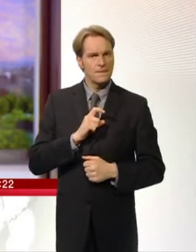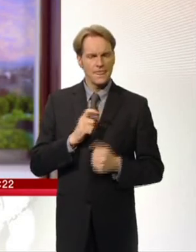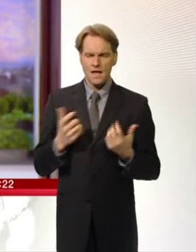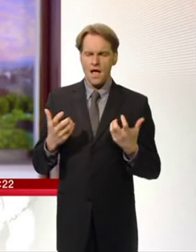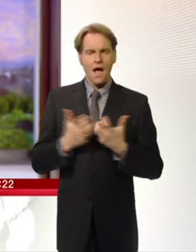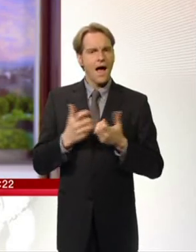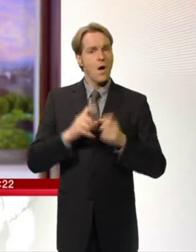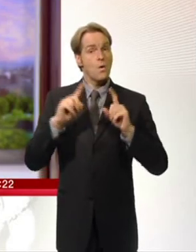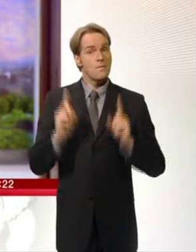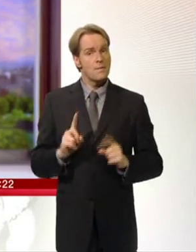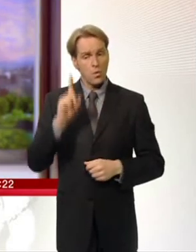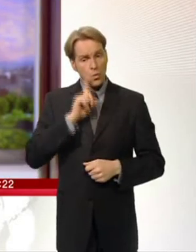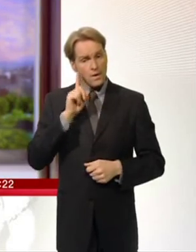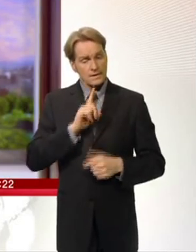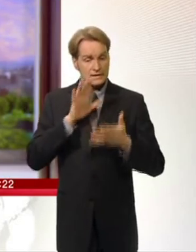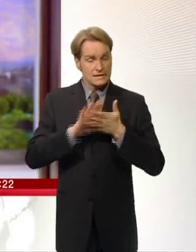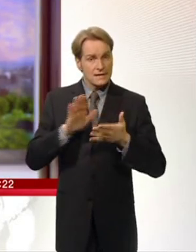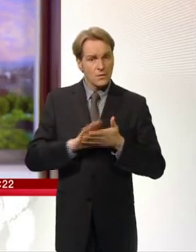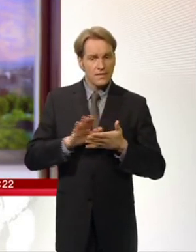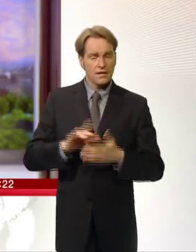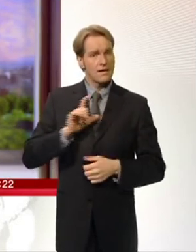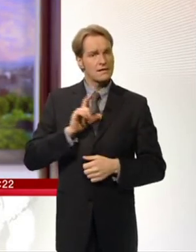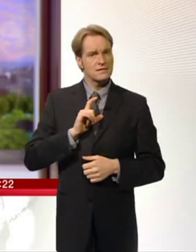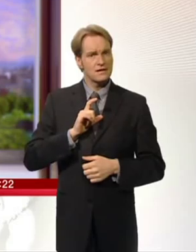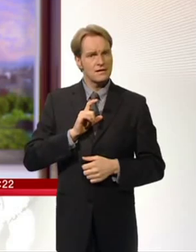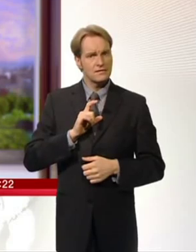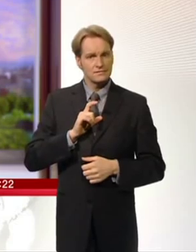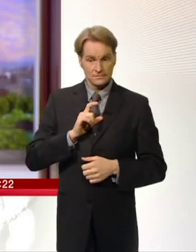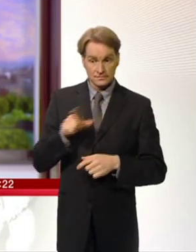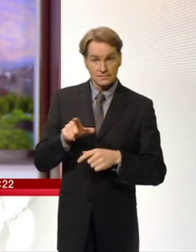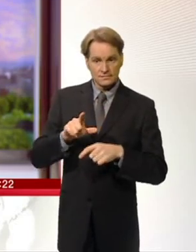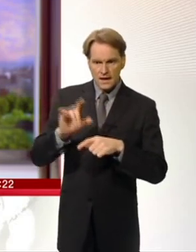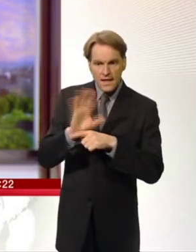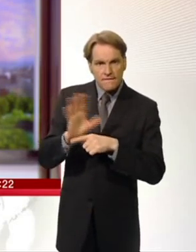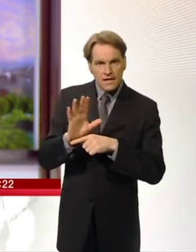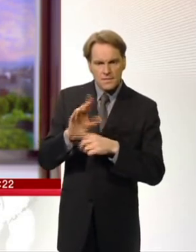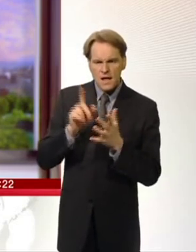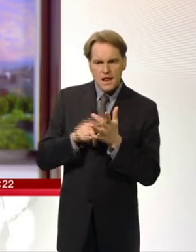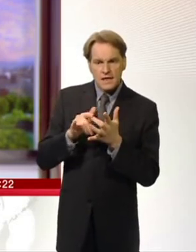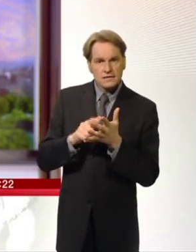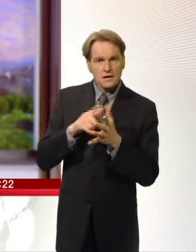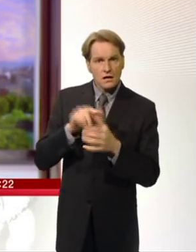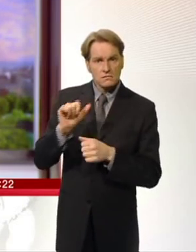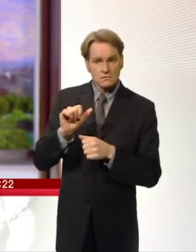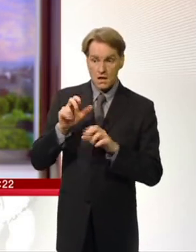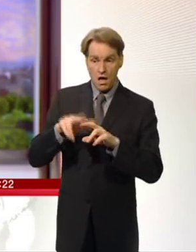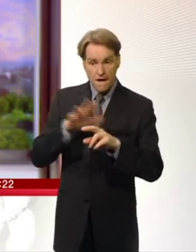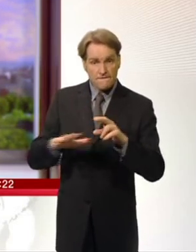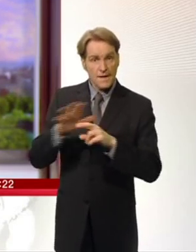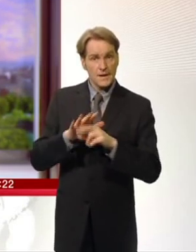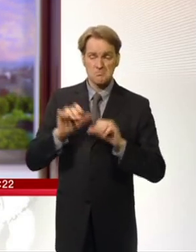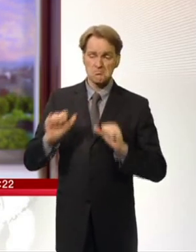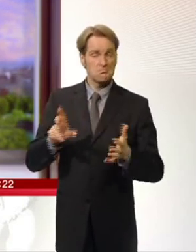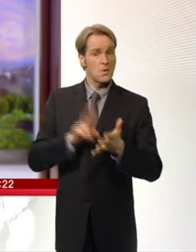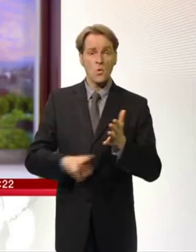I mean, I think there's amazing organisations that now help people. I mean, you'll see Lisa's family and they are just a normal family who are dealing with